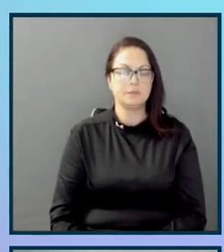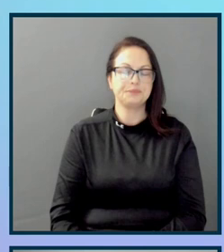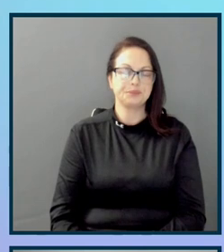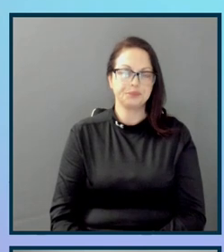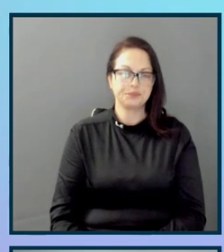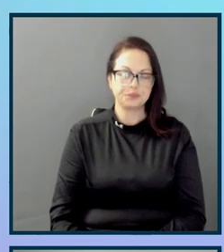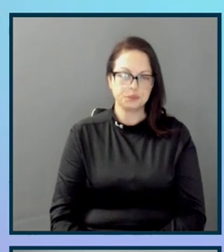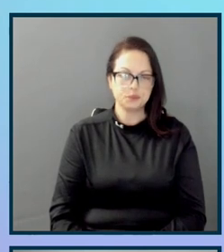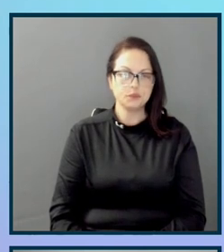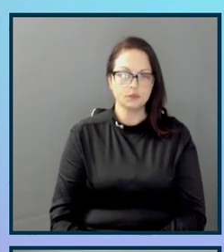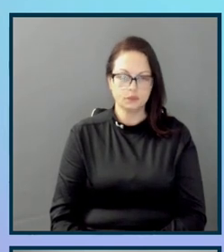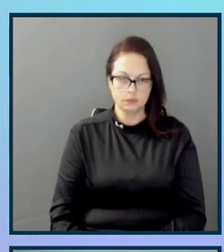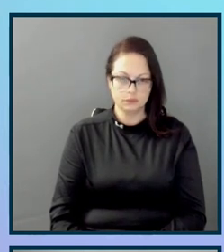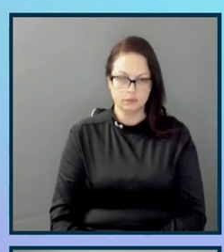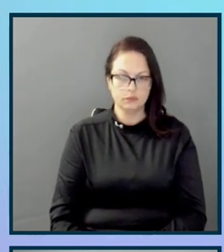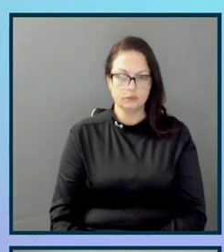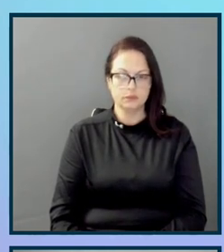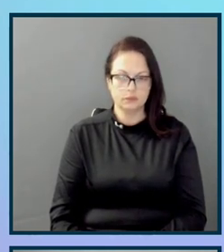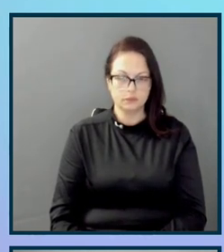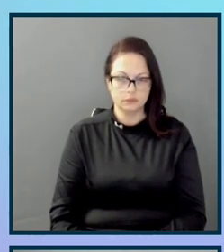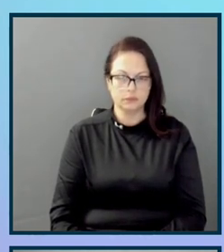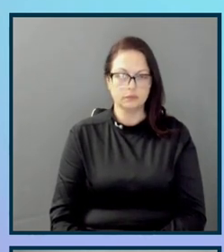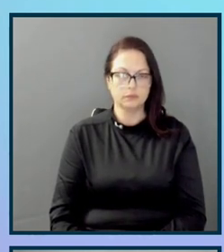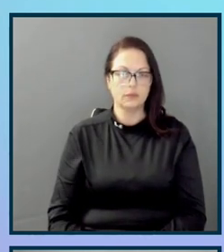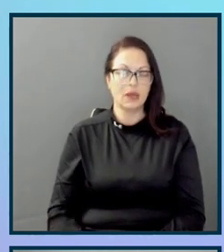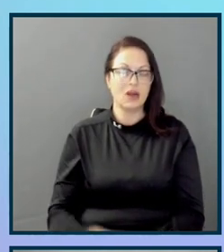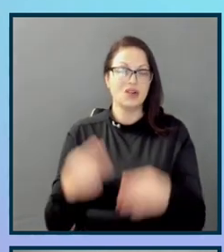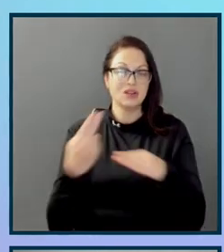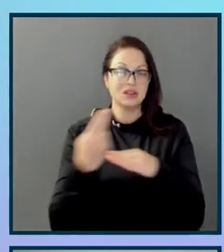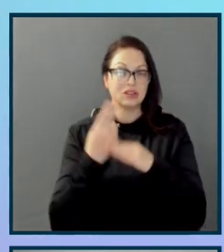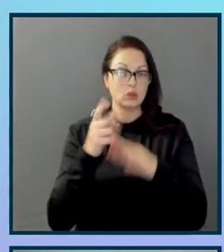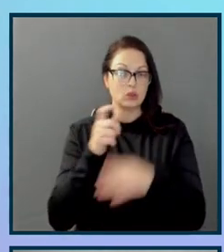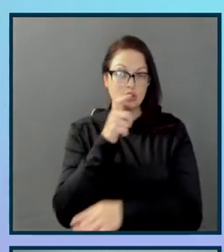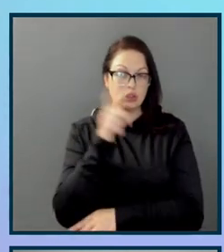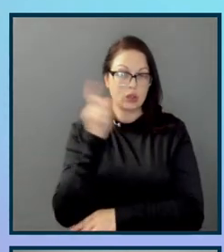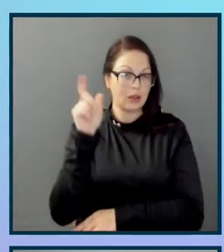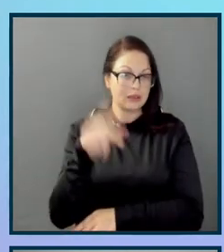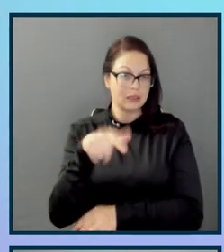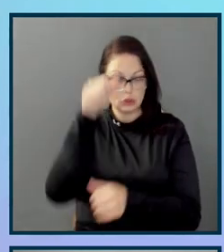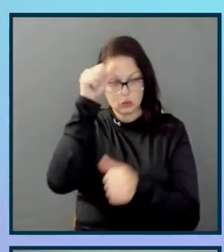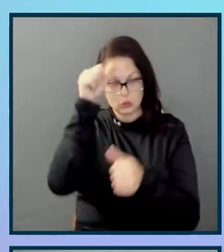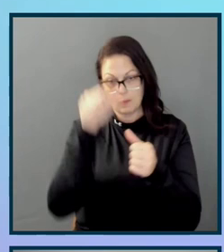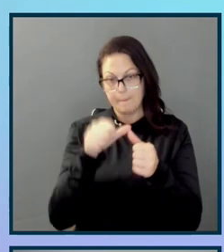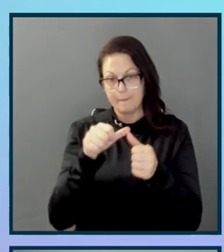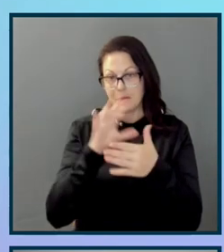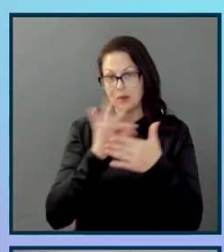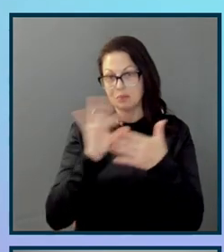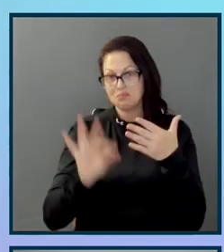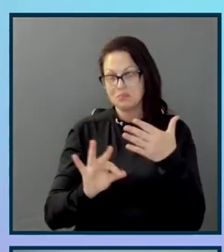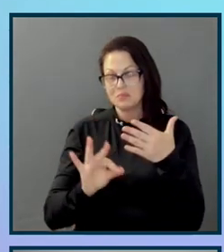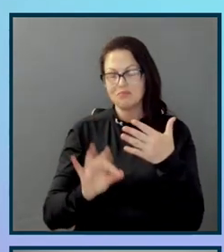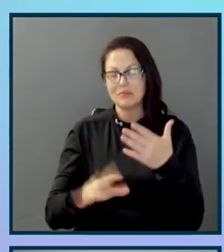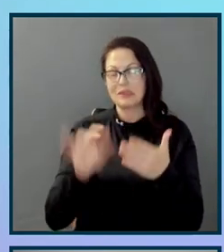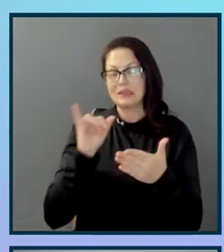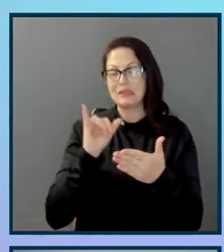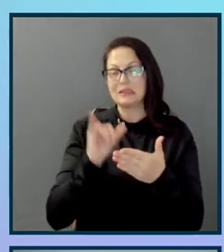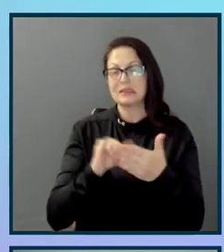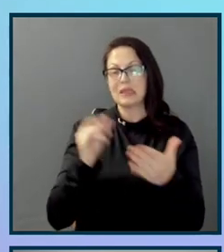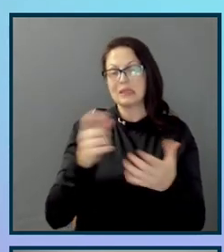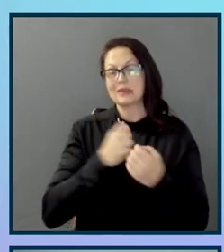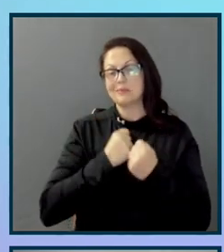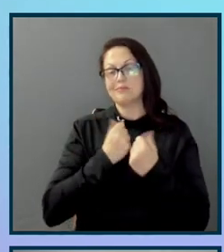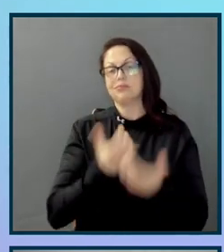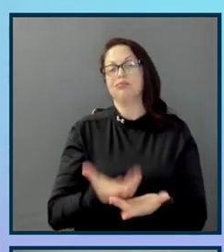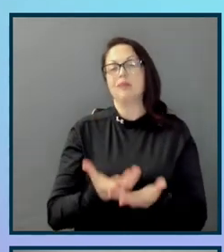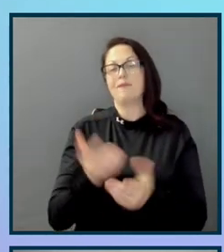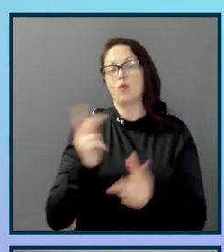users should not have to remember previous choices. It's a lot of mental energy, again, especially for those with cognitive disabilities.